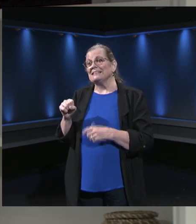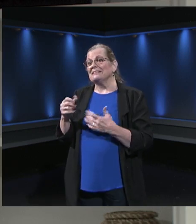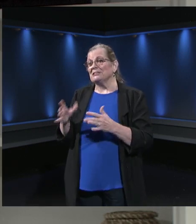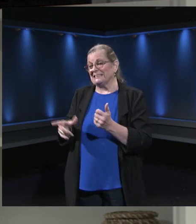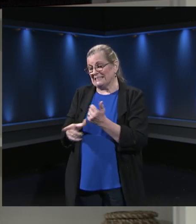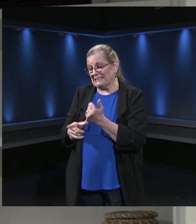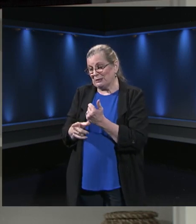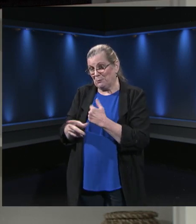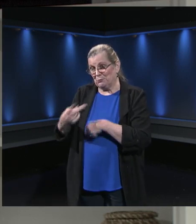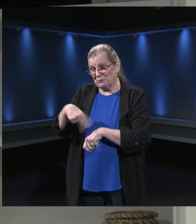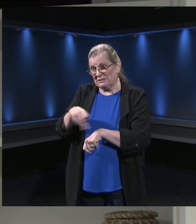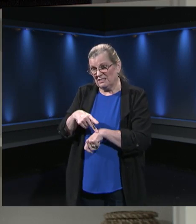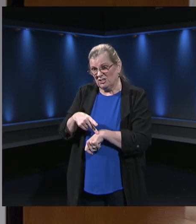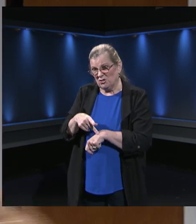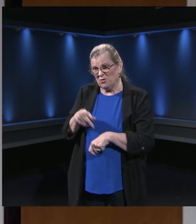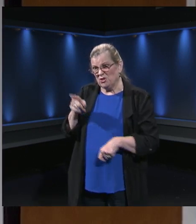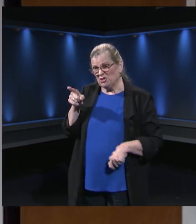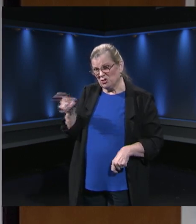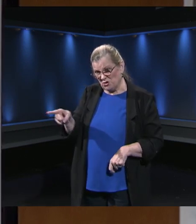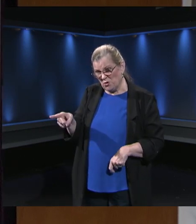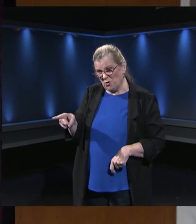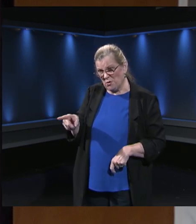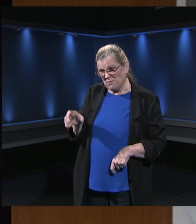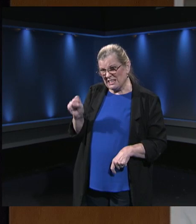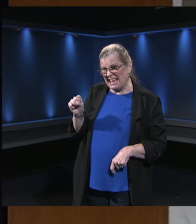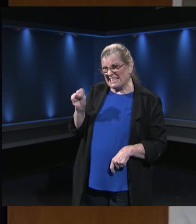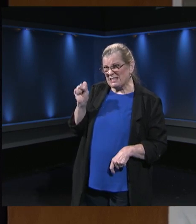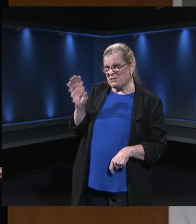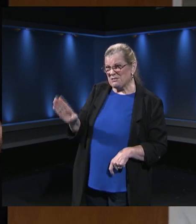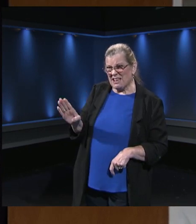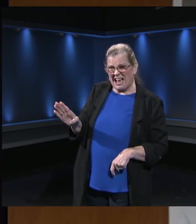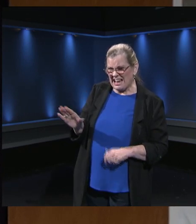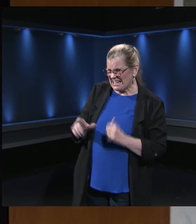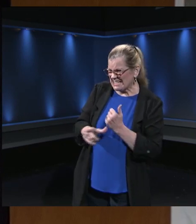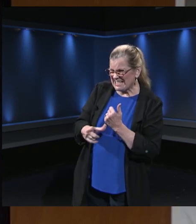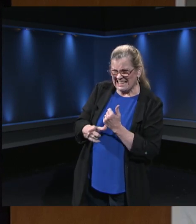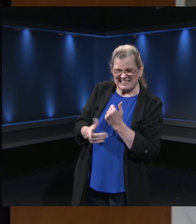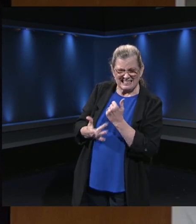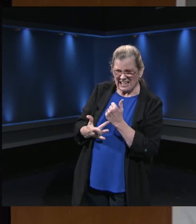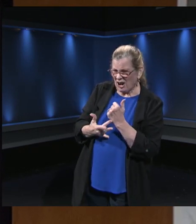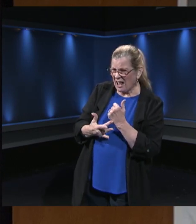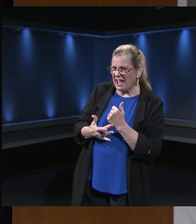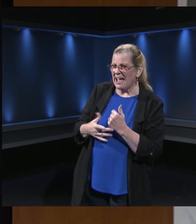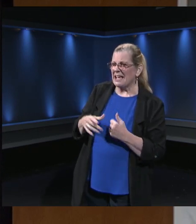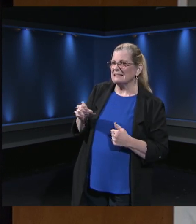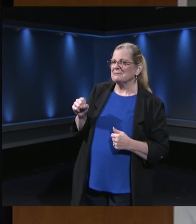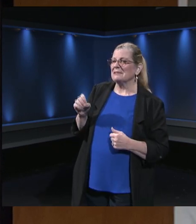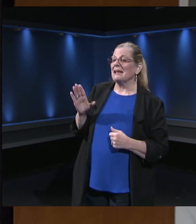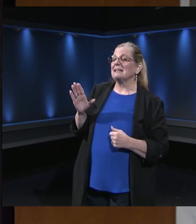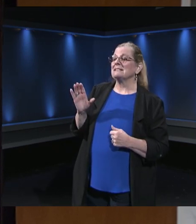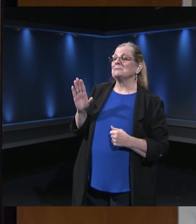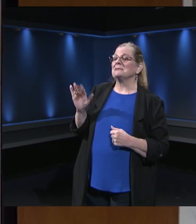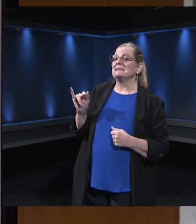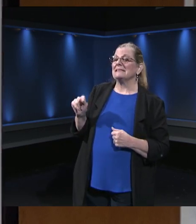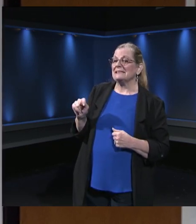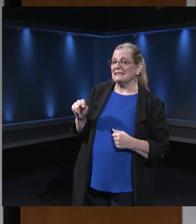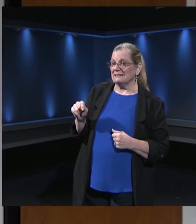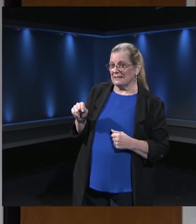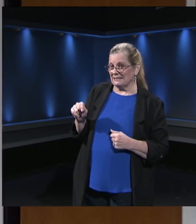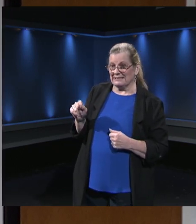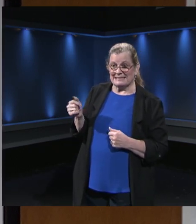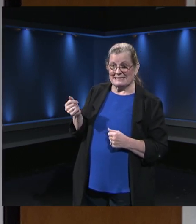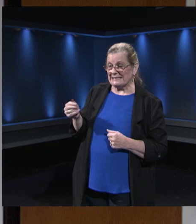technology specialist. best job ever, Pam. Look at that. I was in estimates for six amazing years. Wow. So now